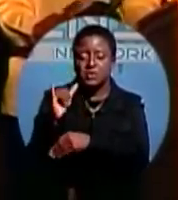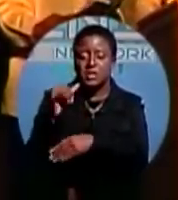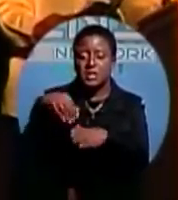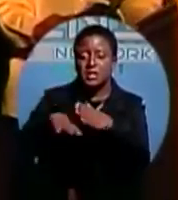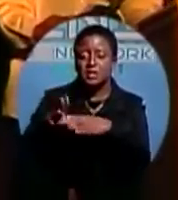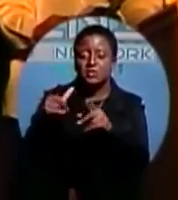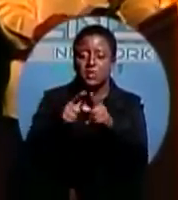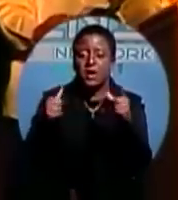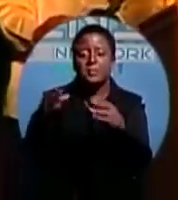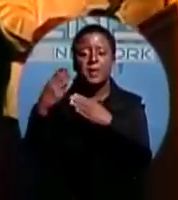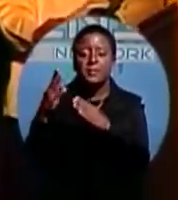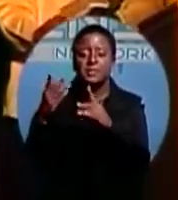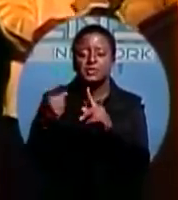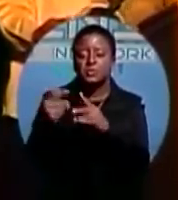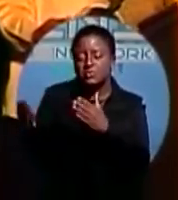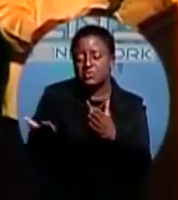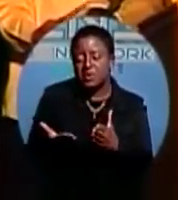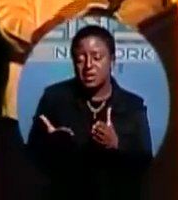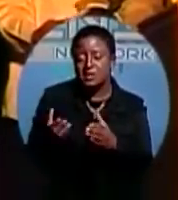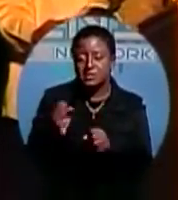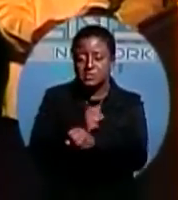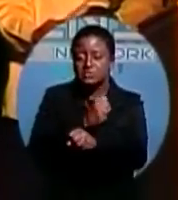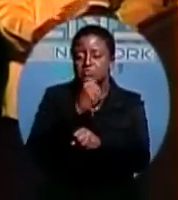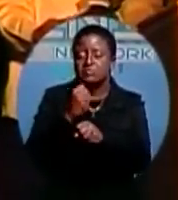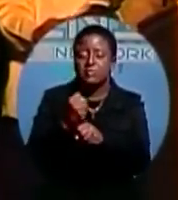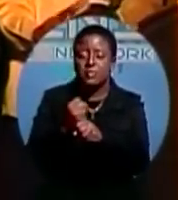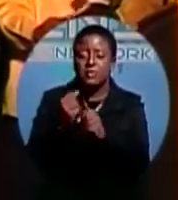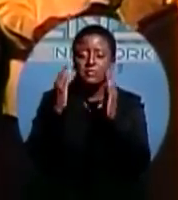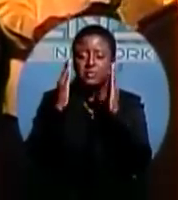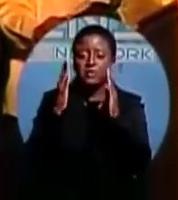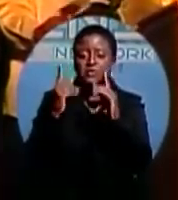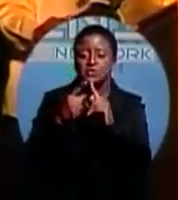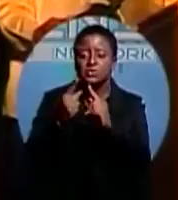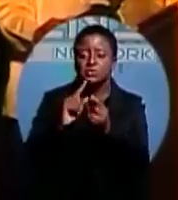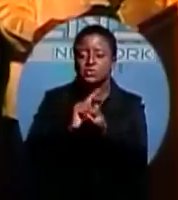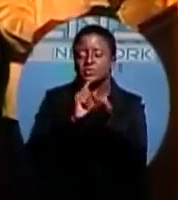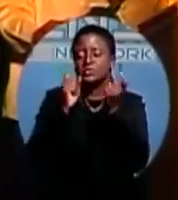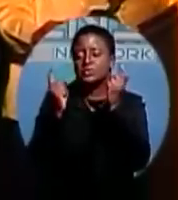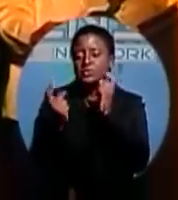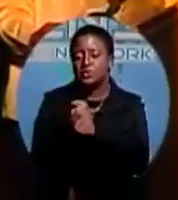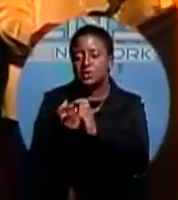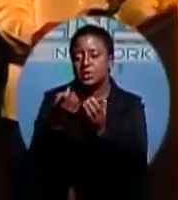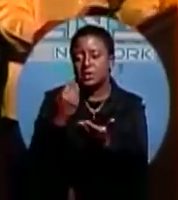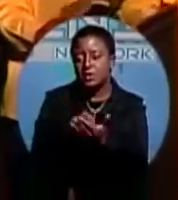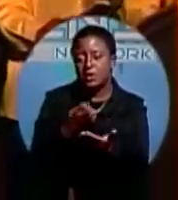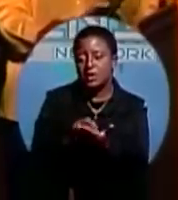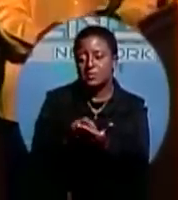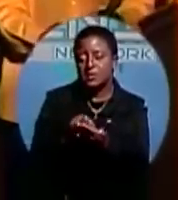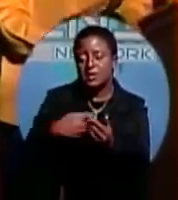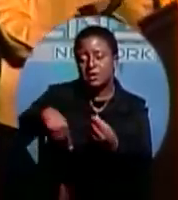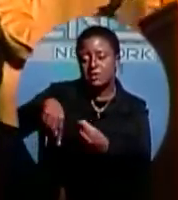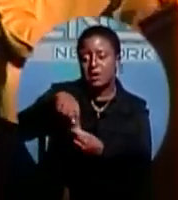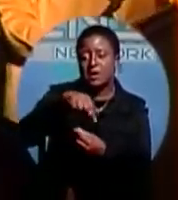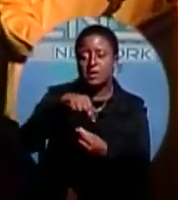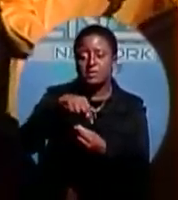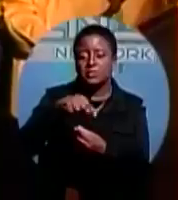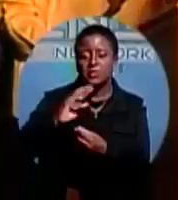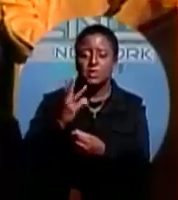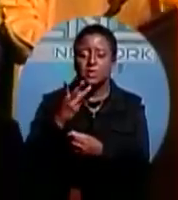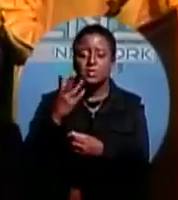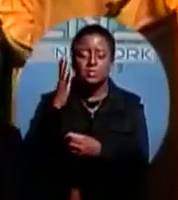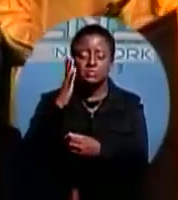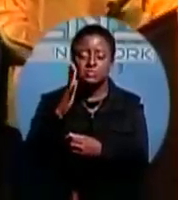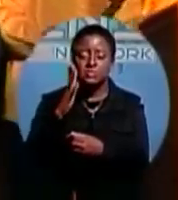intense focus to turning this economy around. We are going to cut